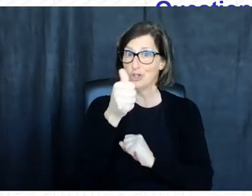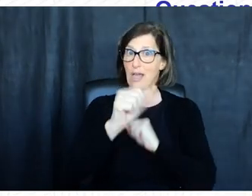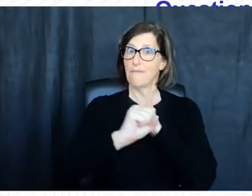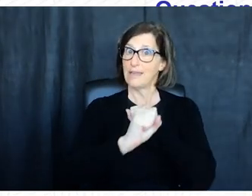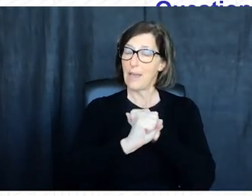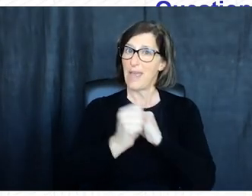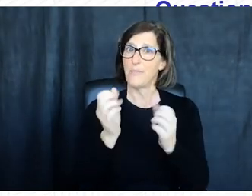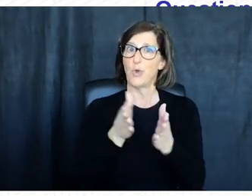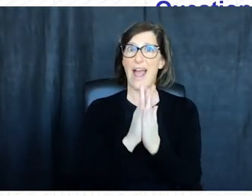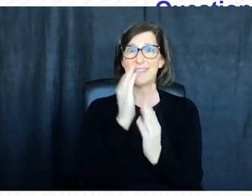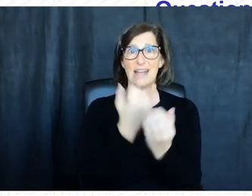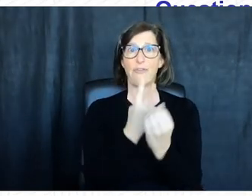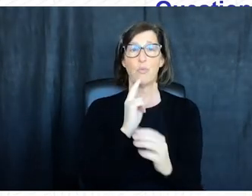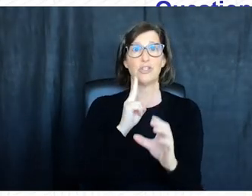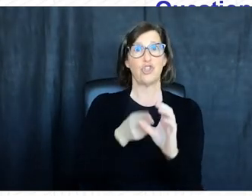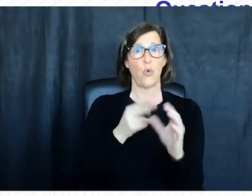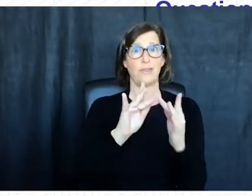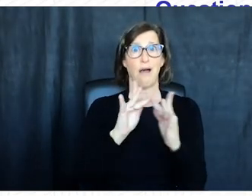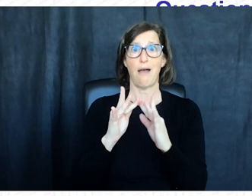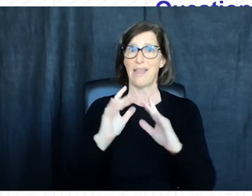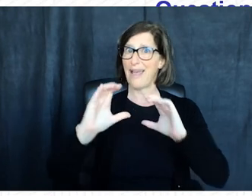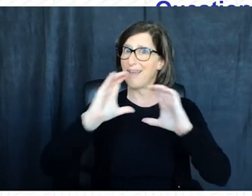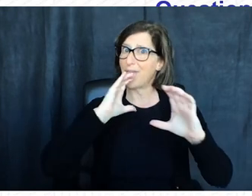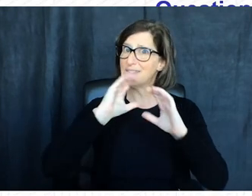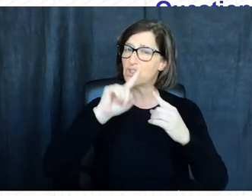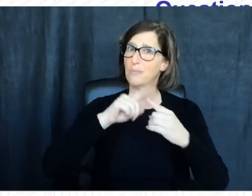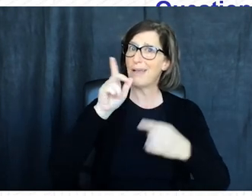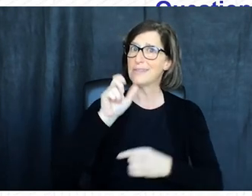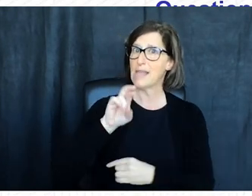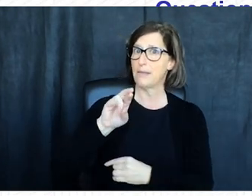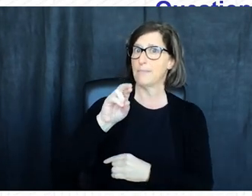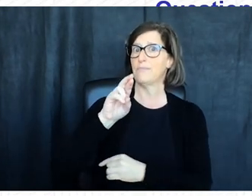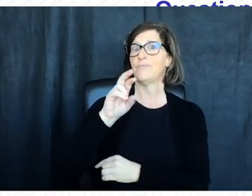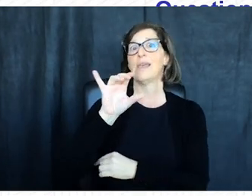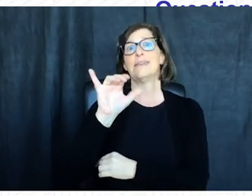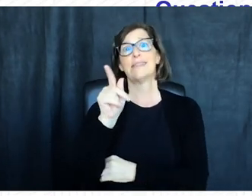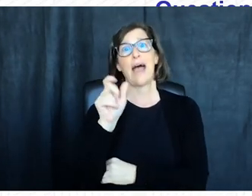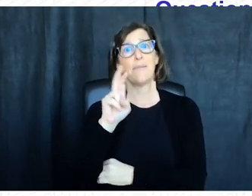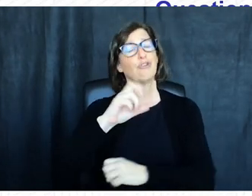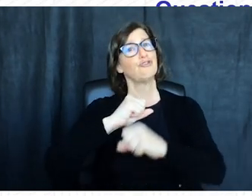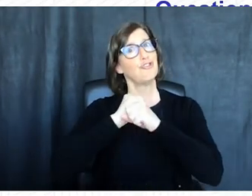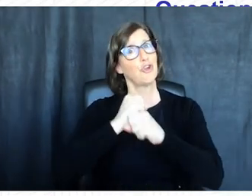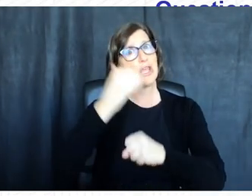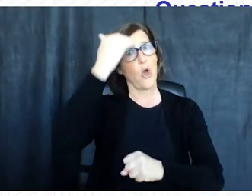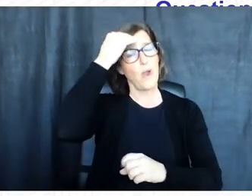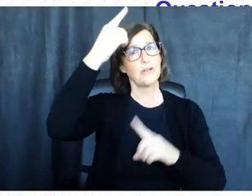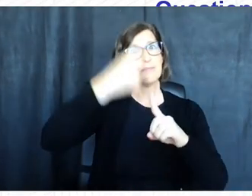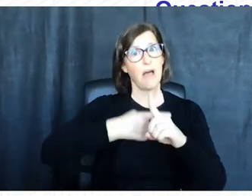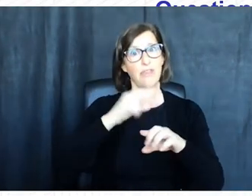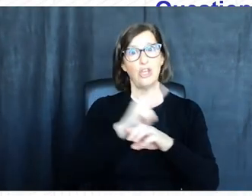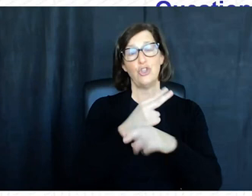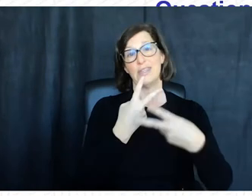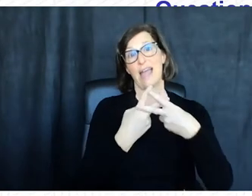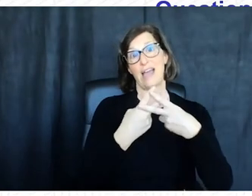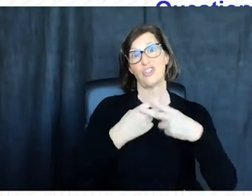now we're asking everyone to join the online conversation about cyber security awareness month via social media platforms